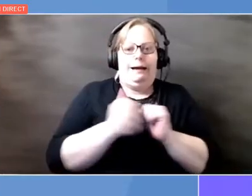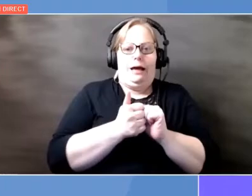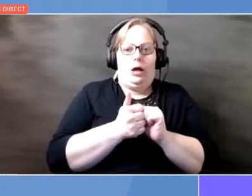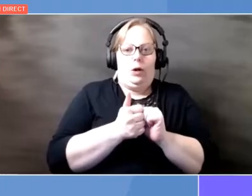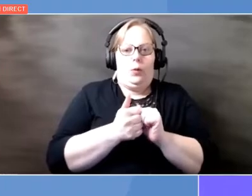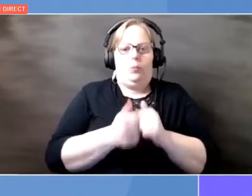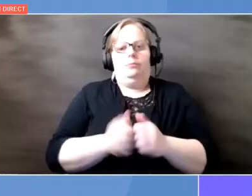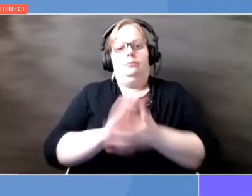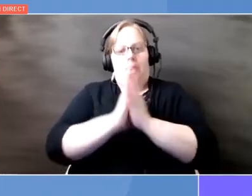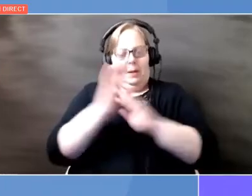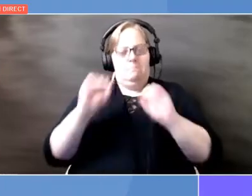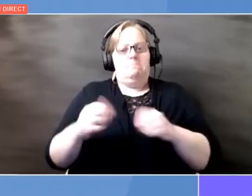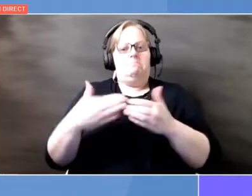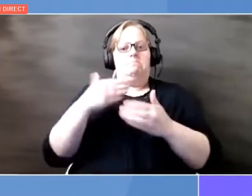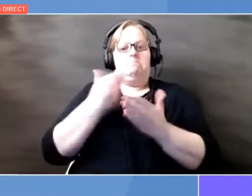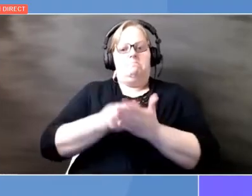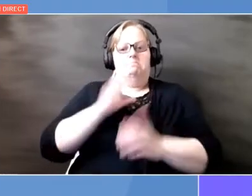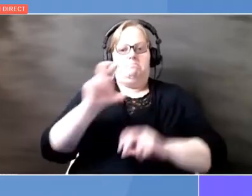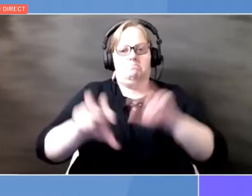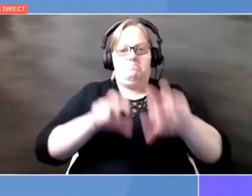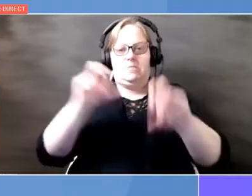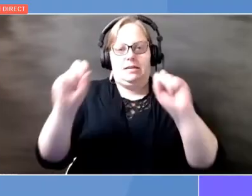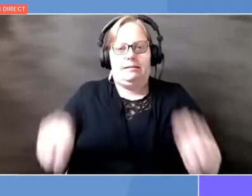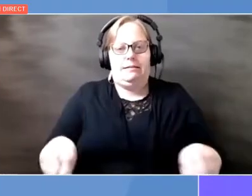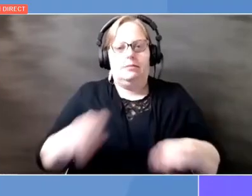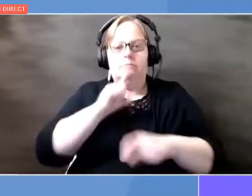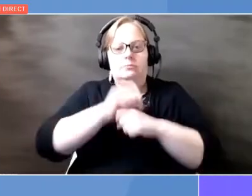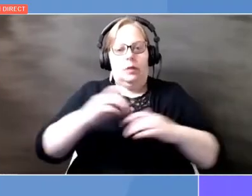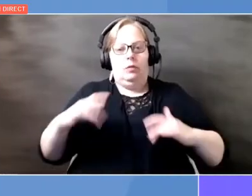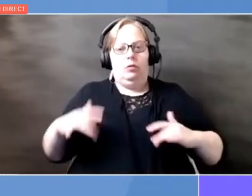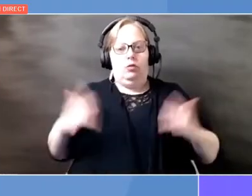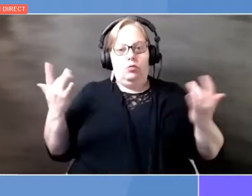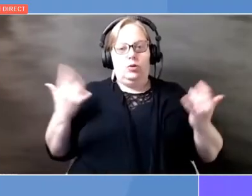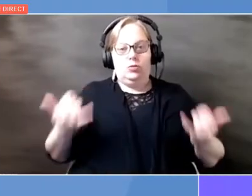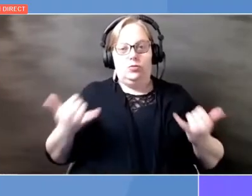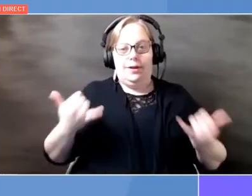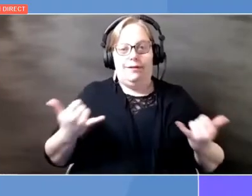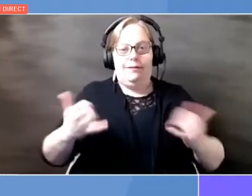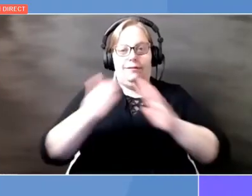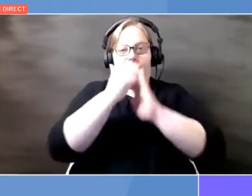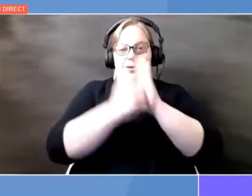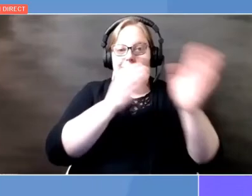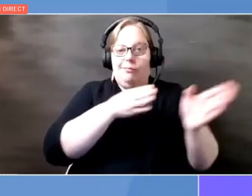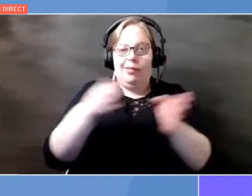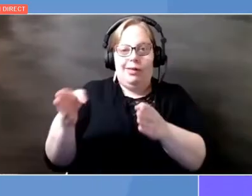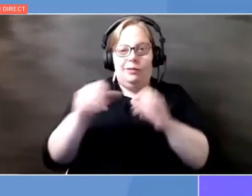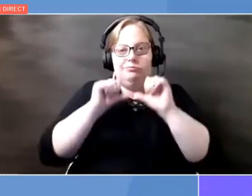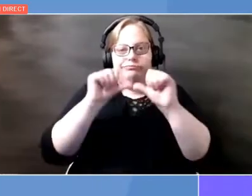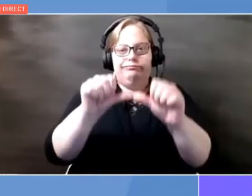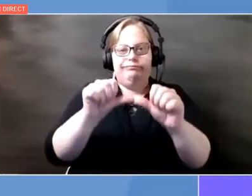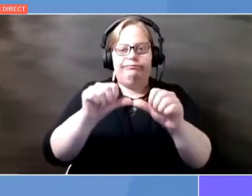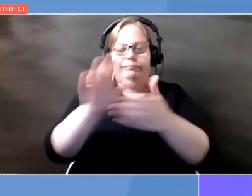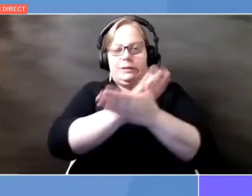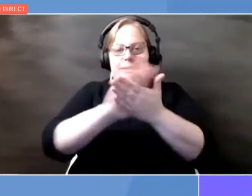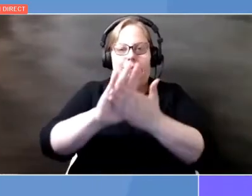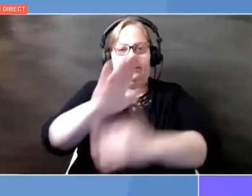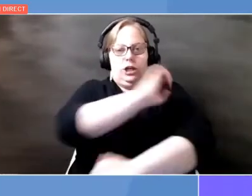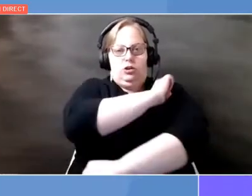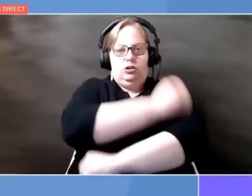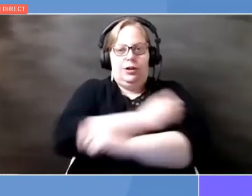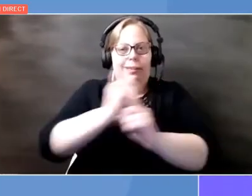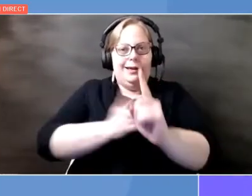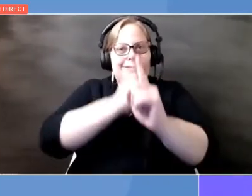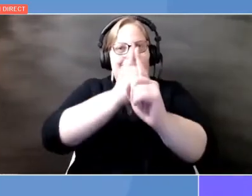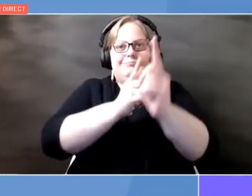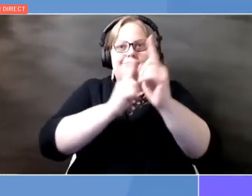And I'm thrilled that today, this Breakthrough Agenda will continue under the Clean Energy Ministerial and Mission Innovation after